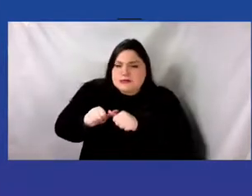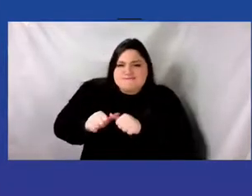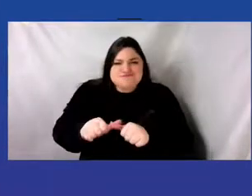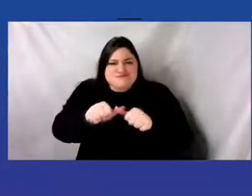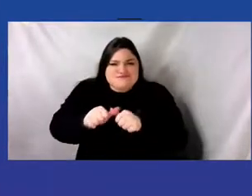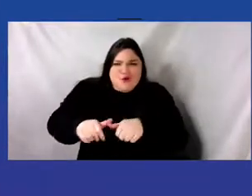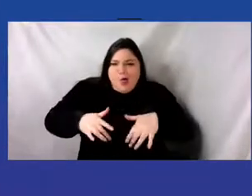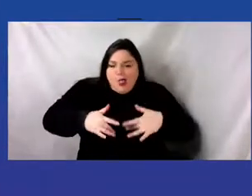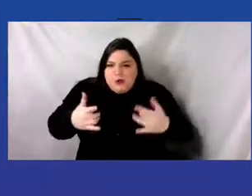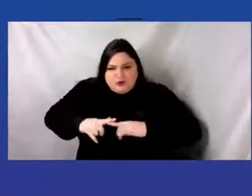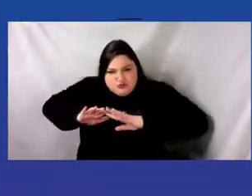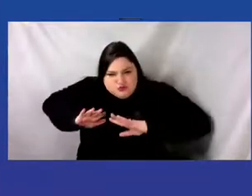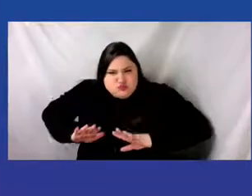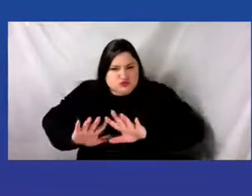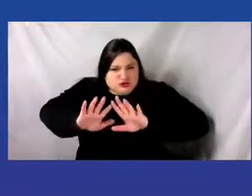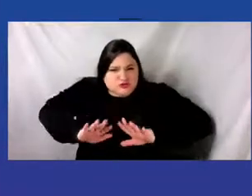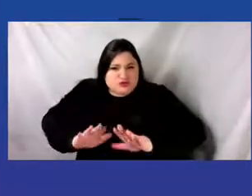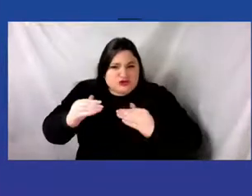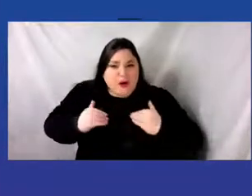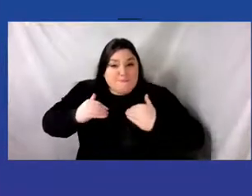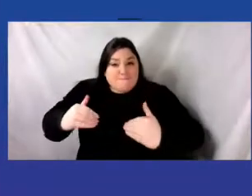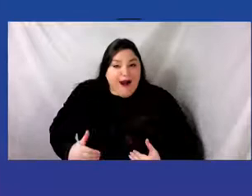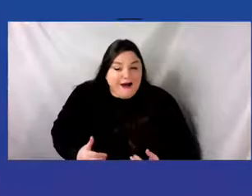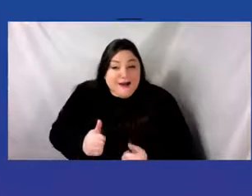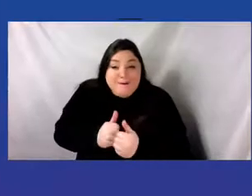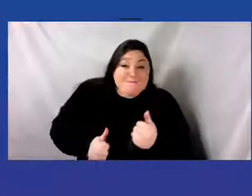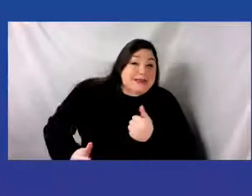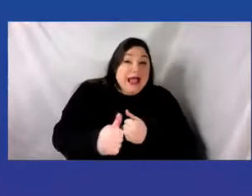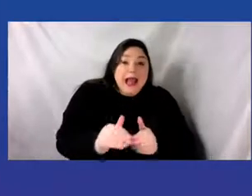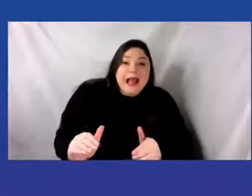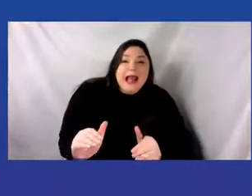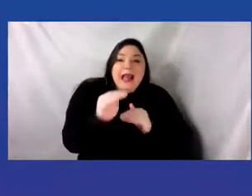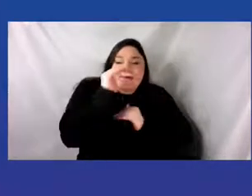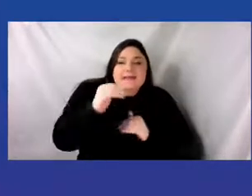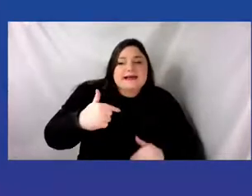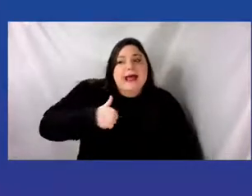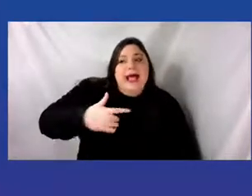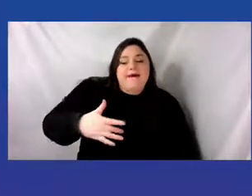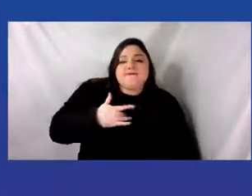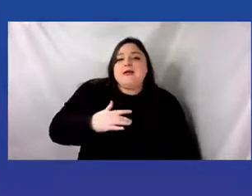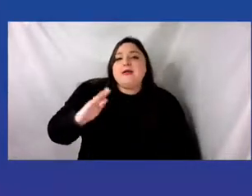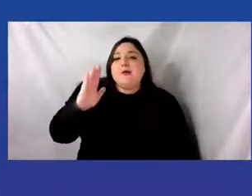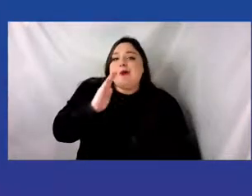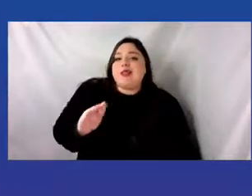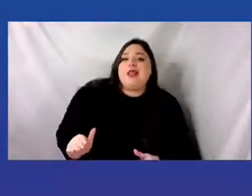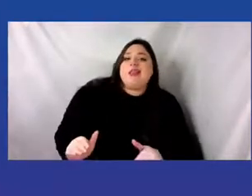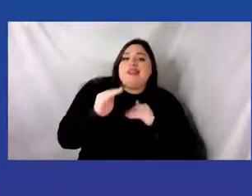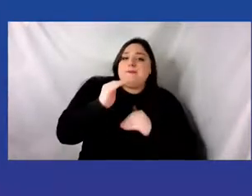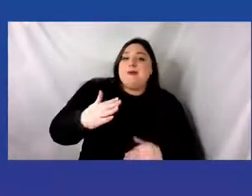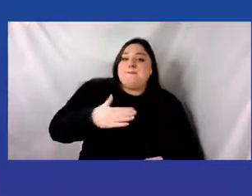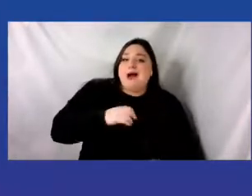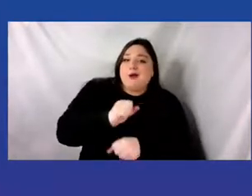its limits is more likely to shorten my career rather than lengthen it.